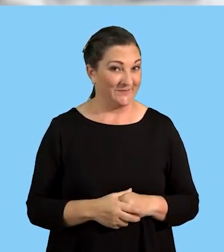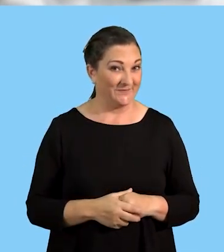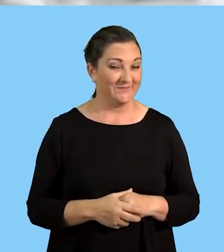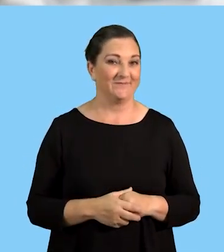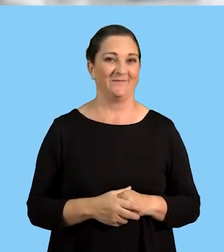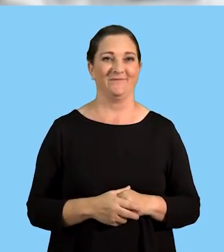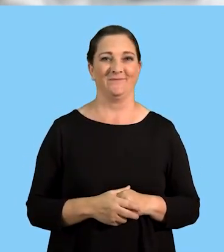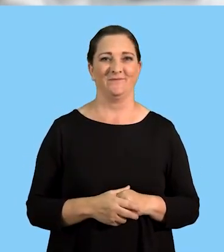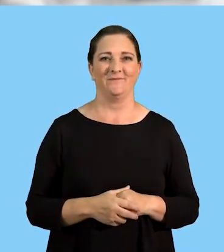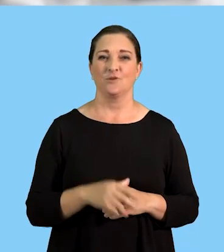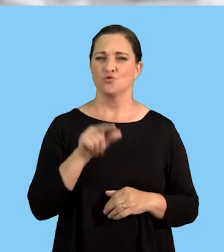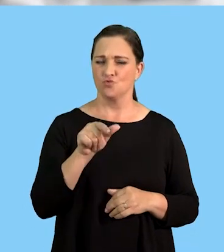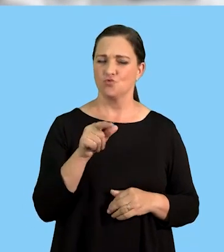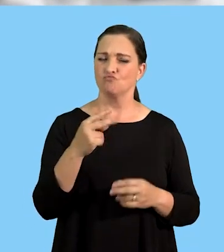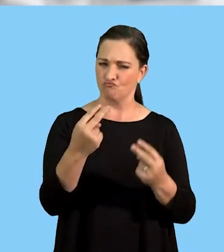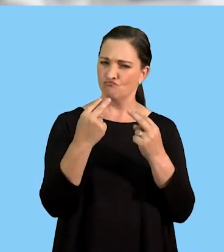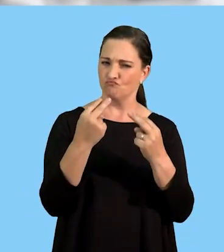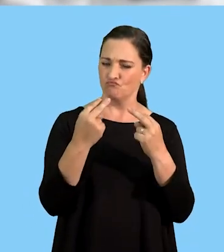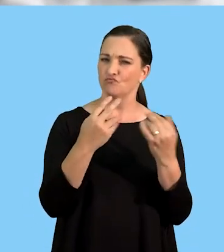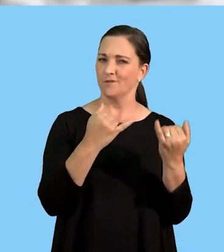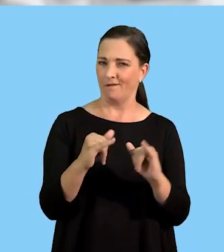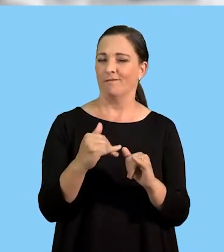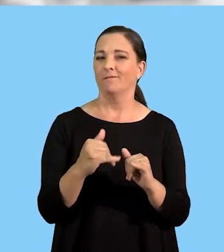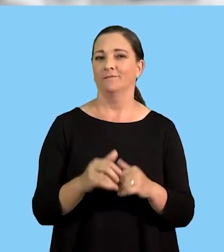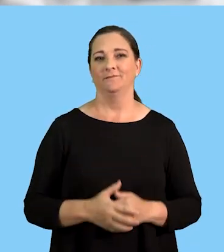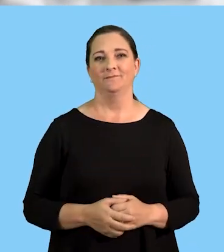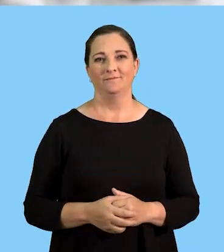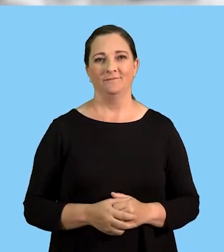abilities. So, keep on watching.